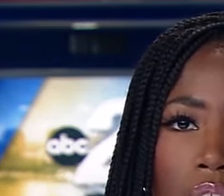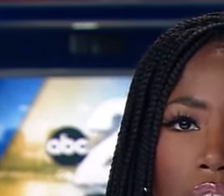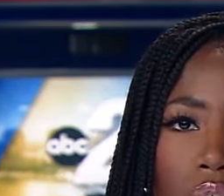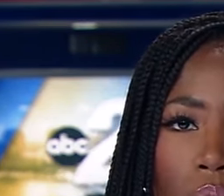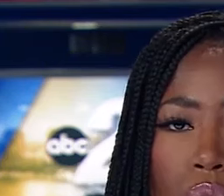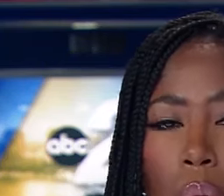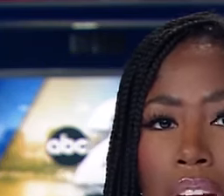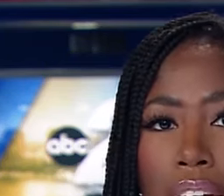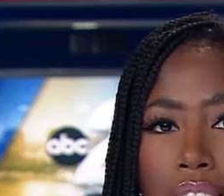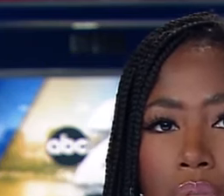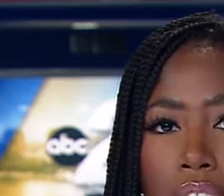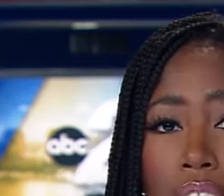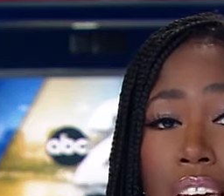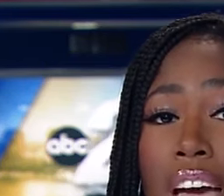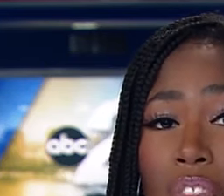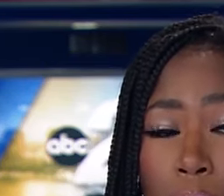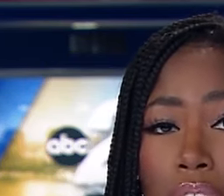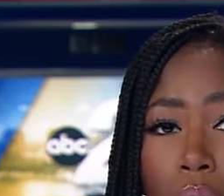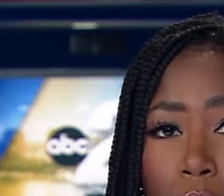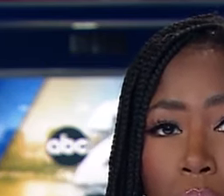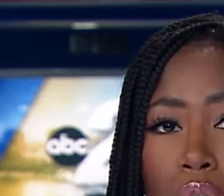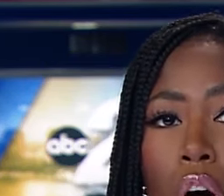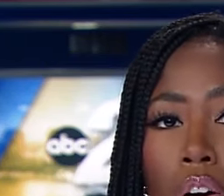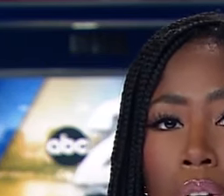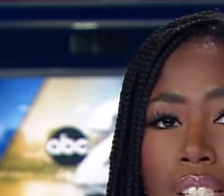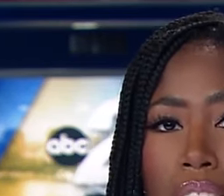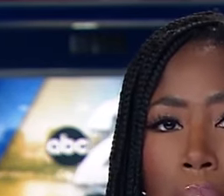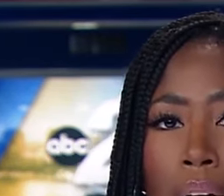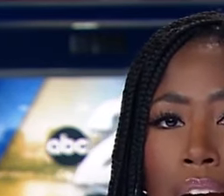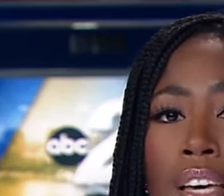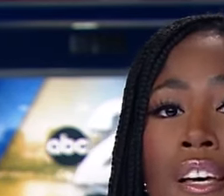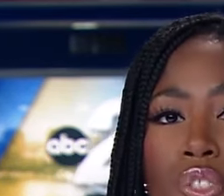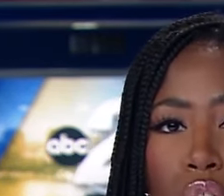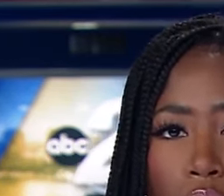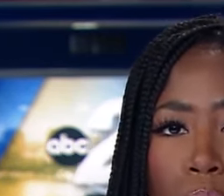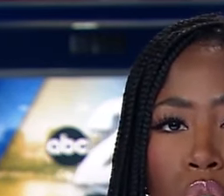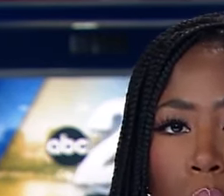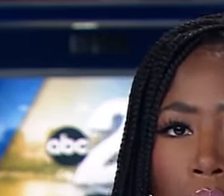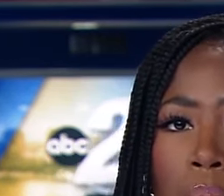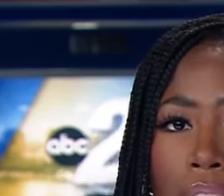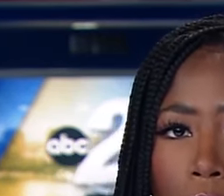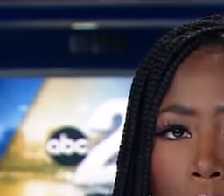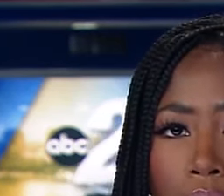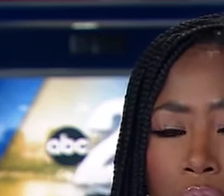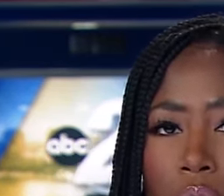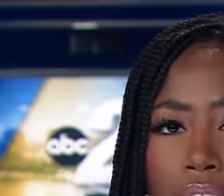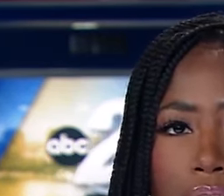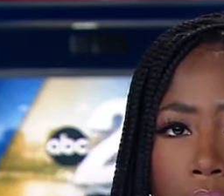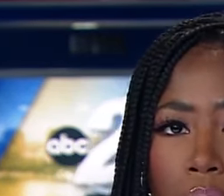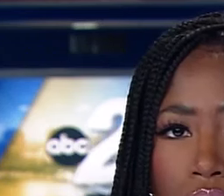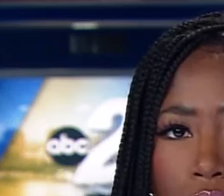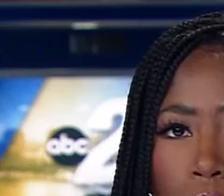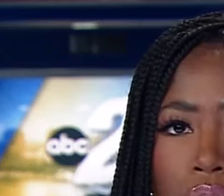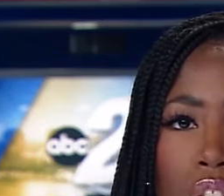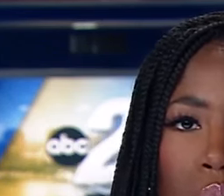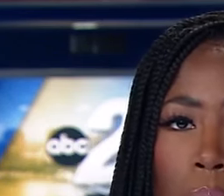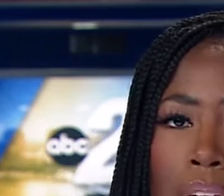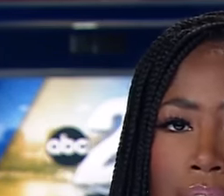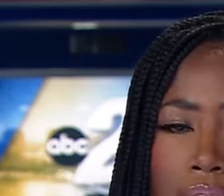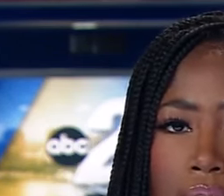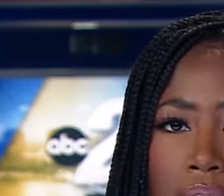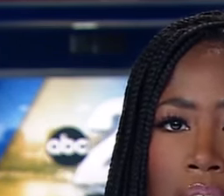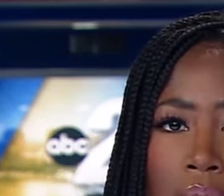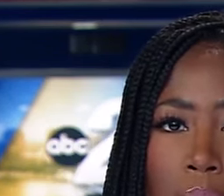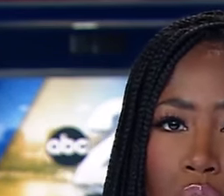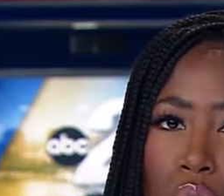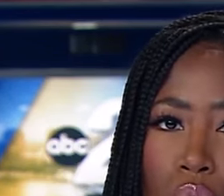State Guard has also been activated and FPL crews are on standby to start restoring power after any outages once the storm